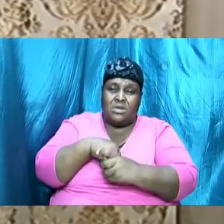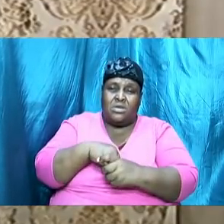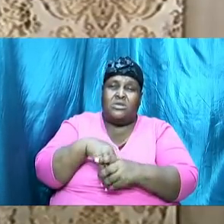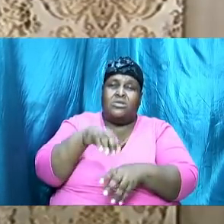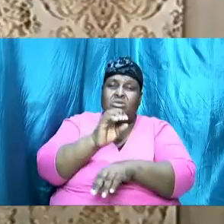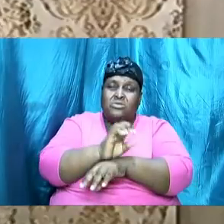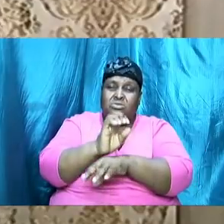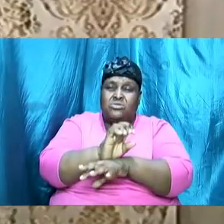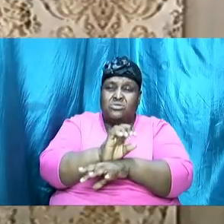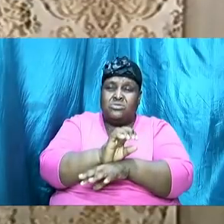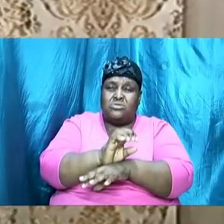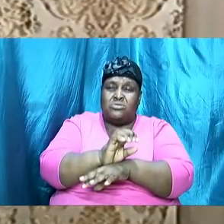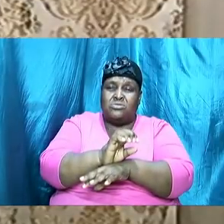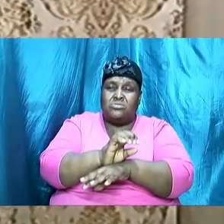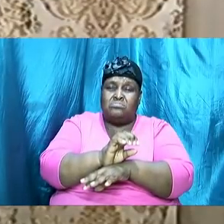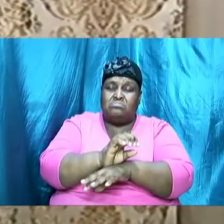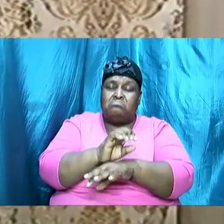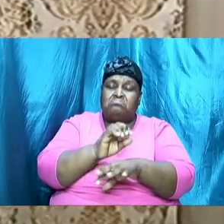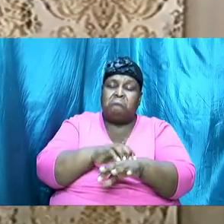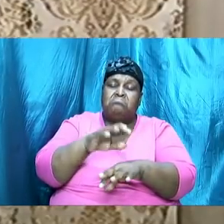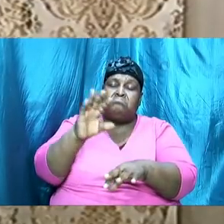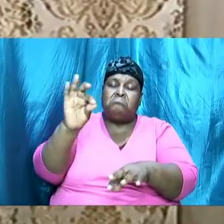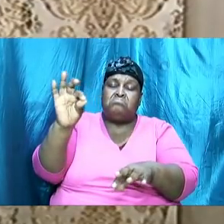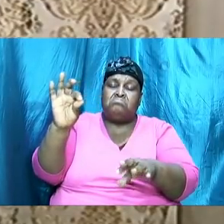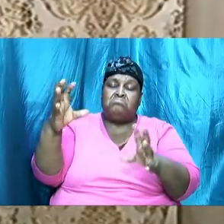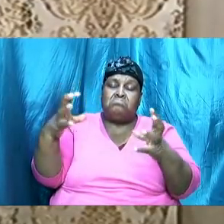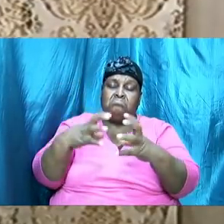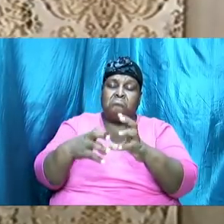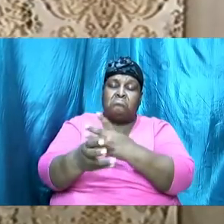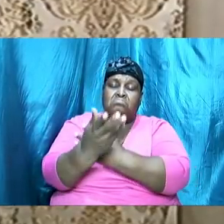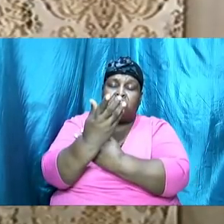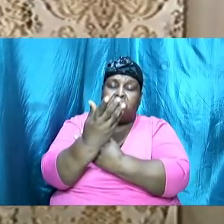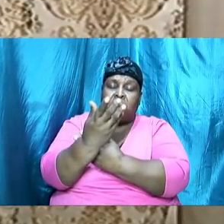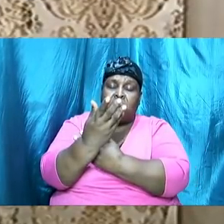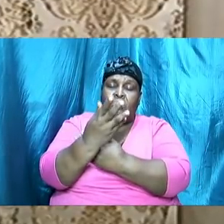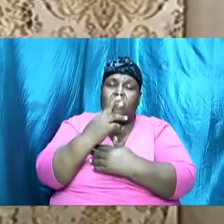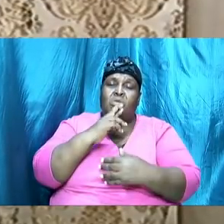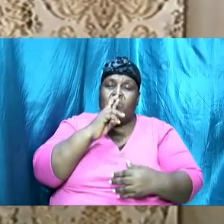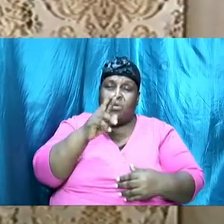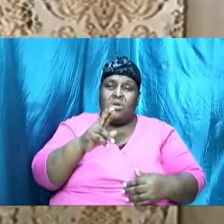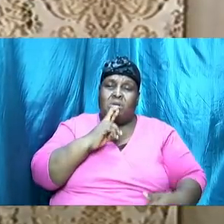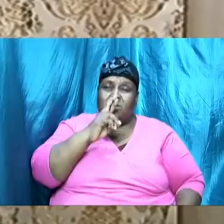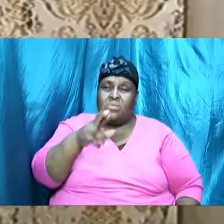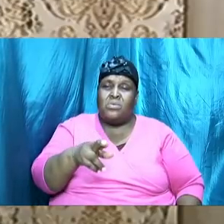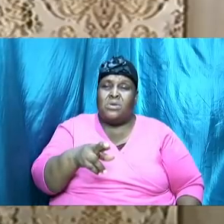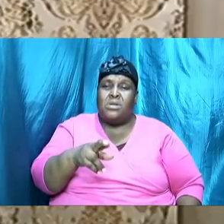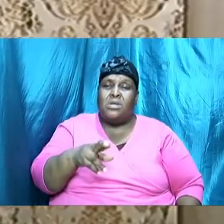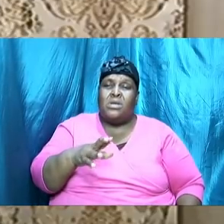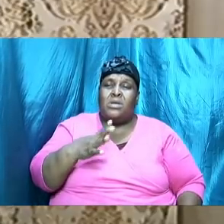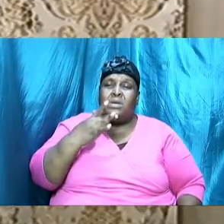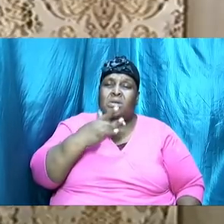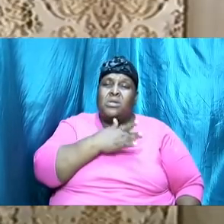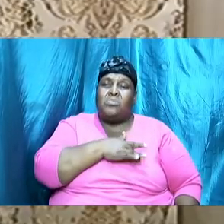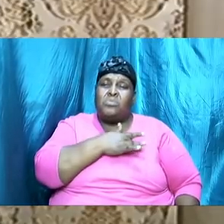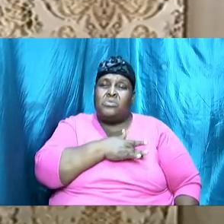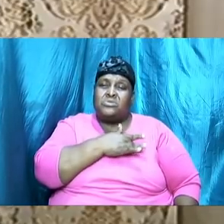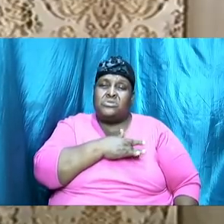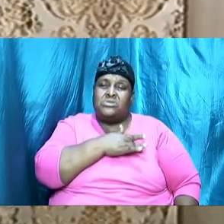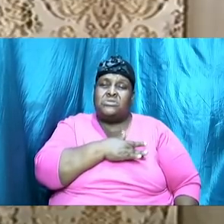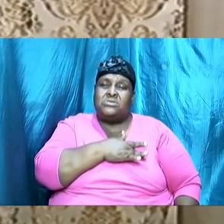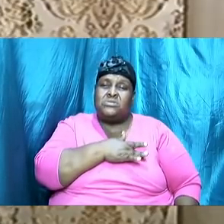at 9 o'clock, and we really, really would appreciate that.